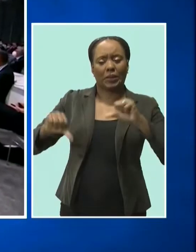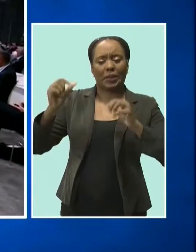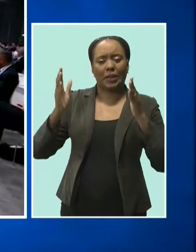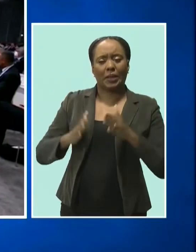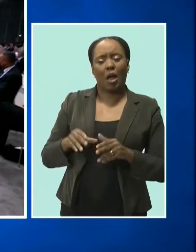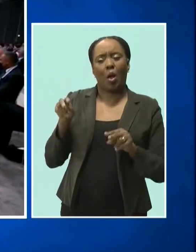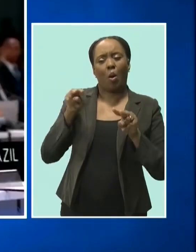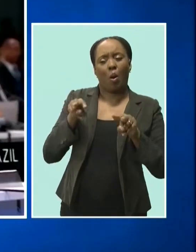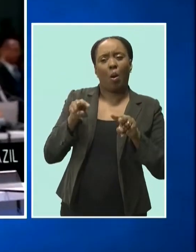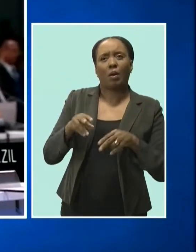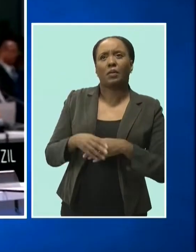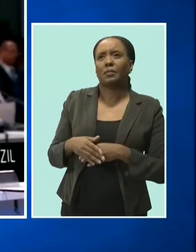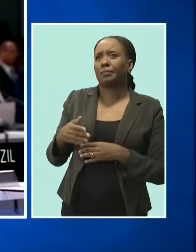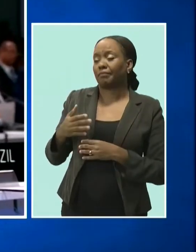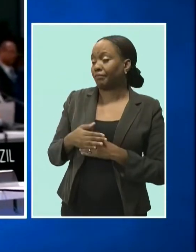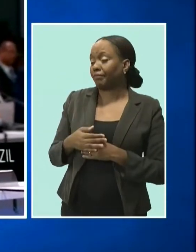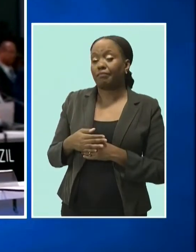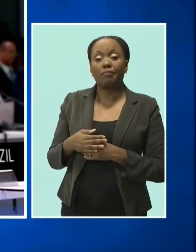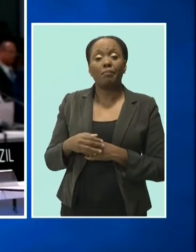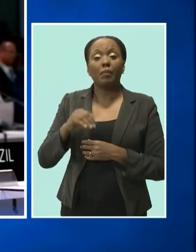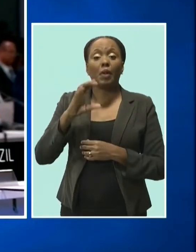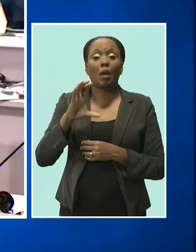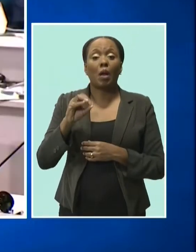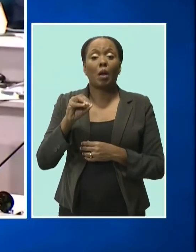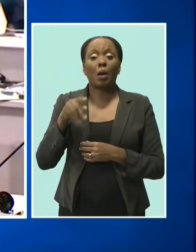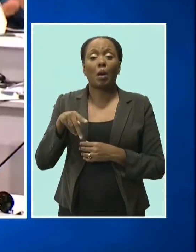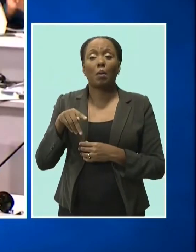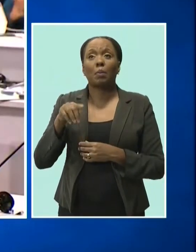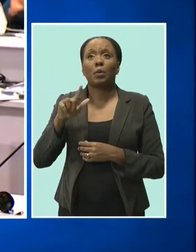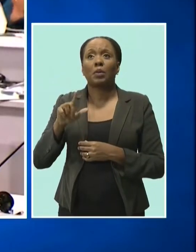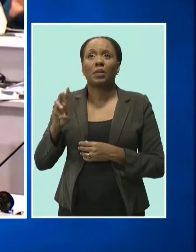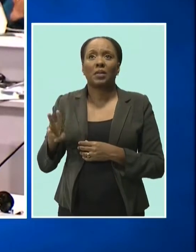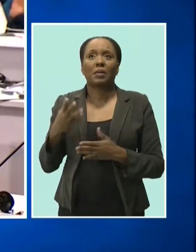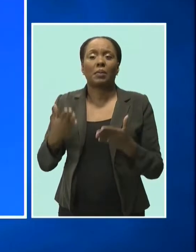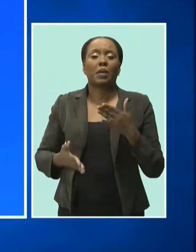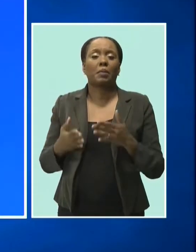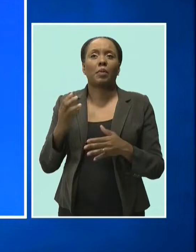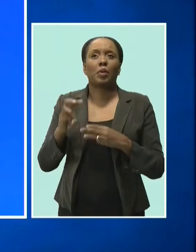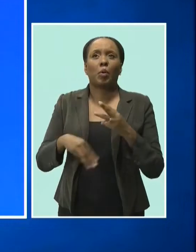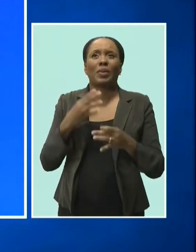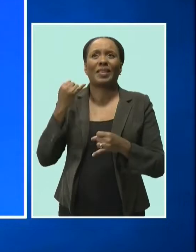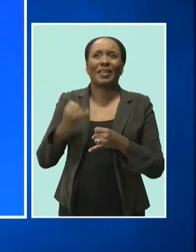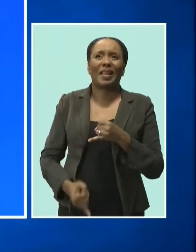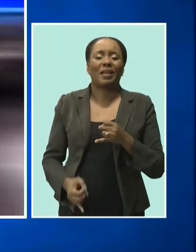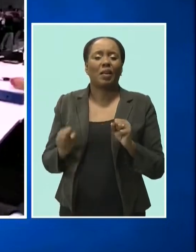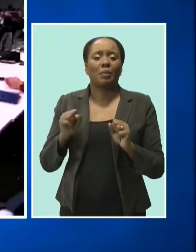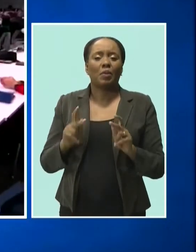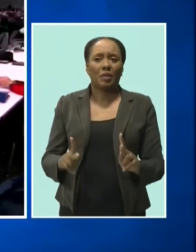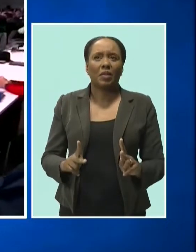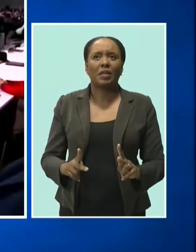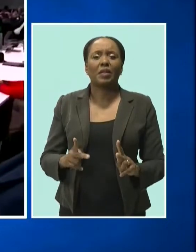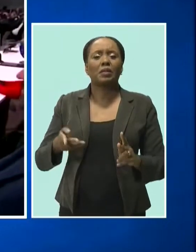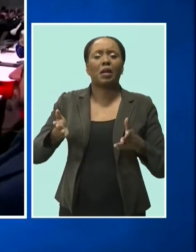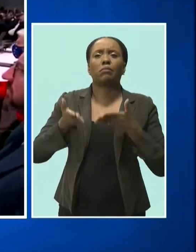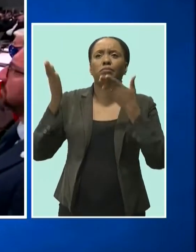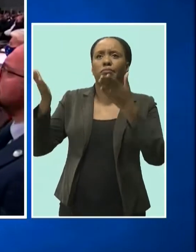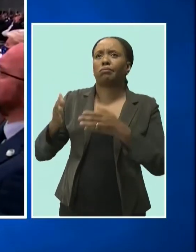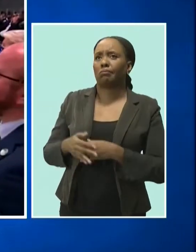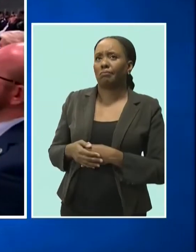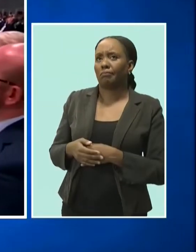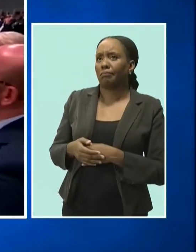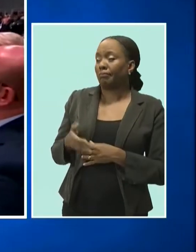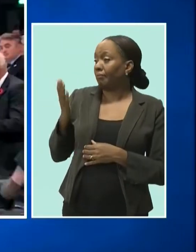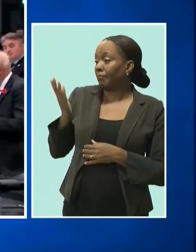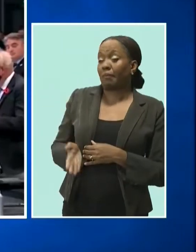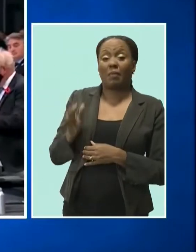COP26 may be the world's last best chance to address the climate crisis. That desperate hope is why the world is